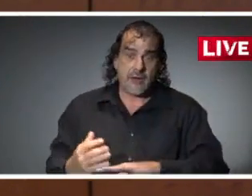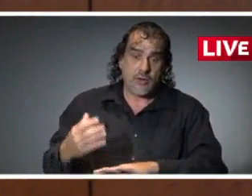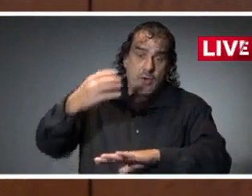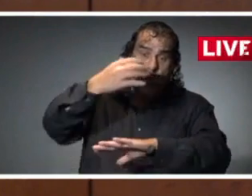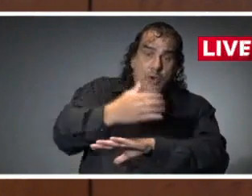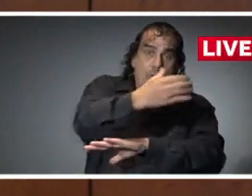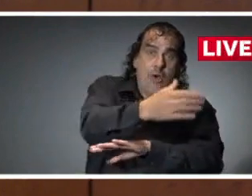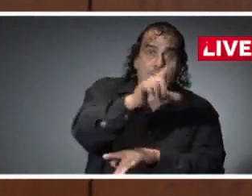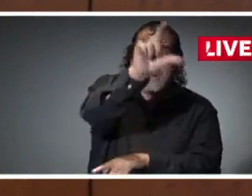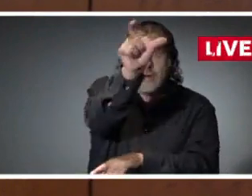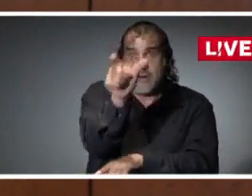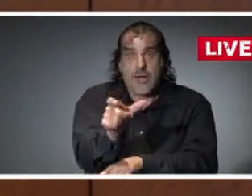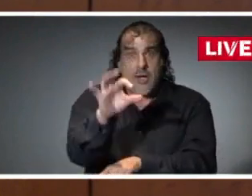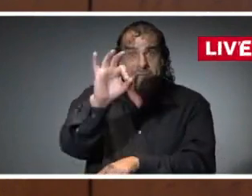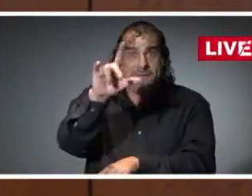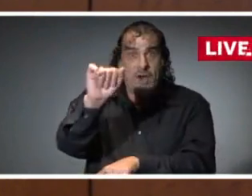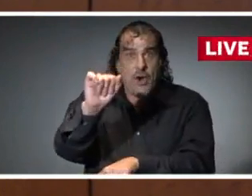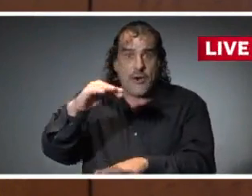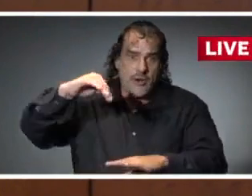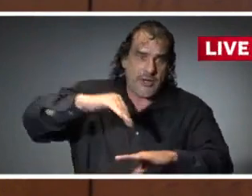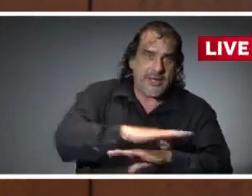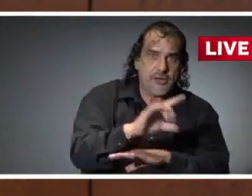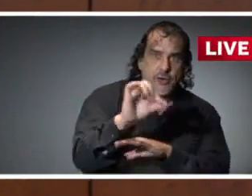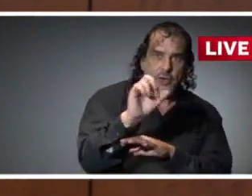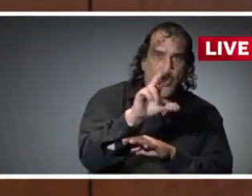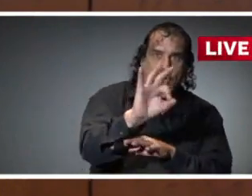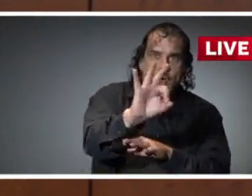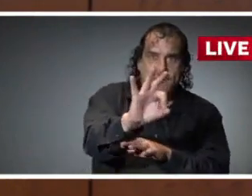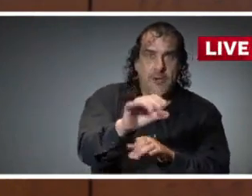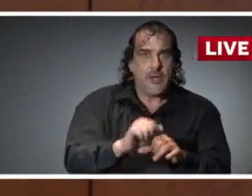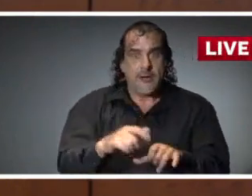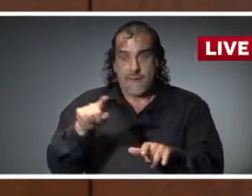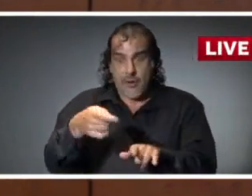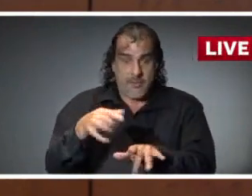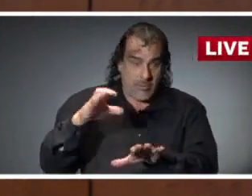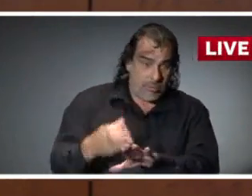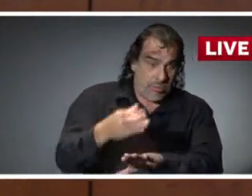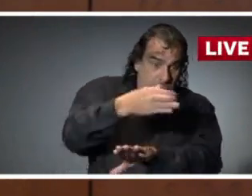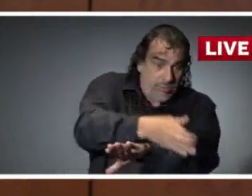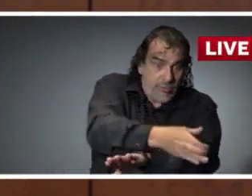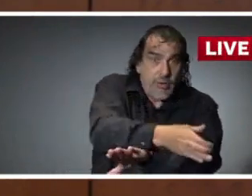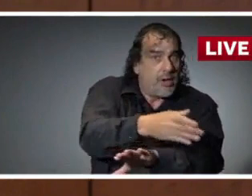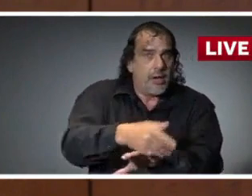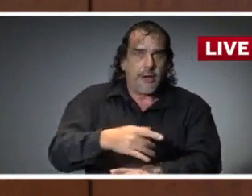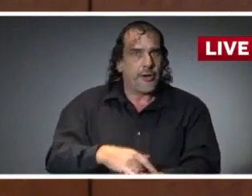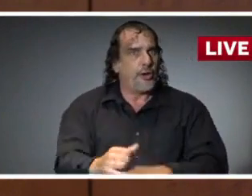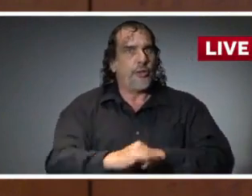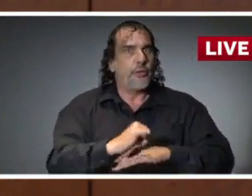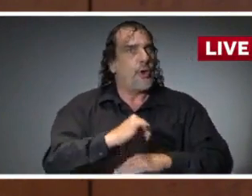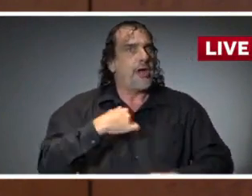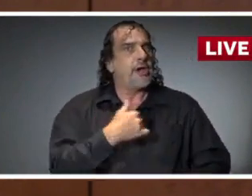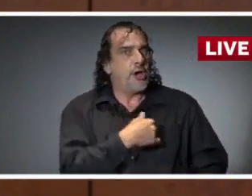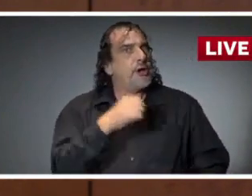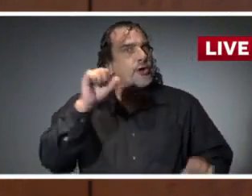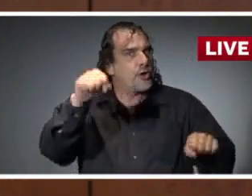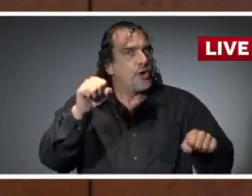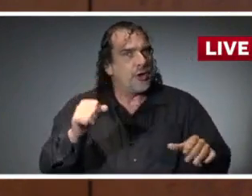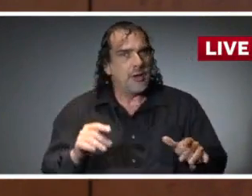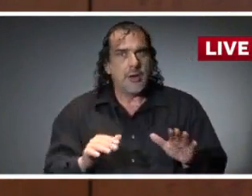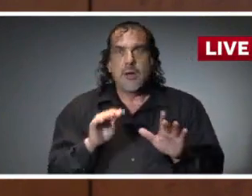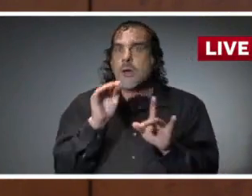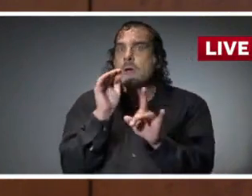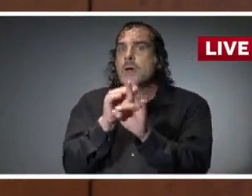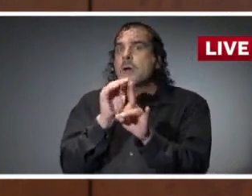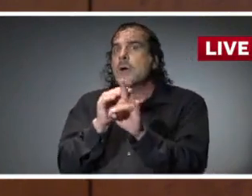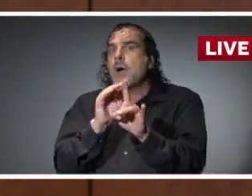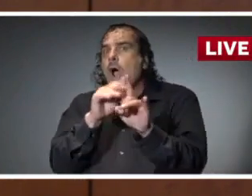Florida and into the Gulf of Mexico, and then from there it could pose to be a serious threat for Mississippi. So just a reminder to everyone,